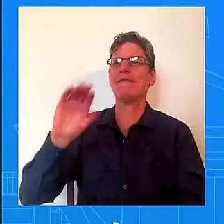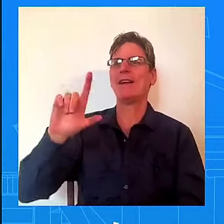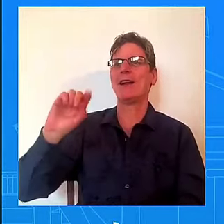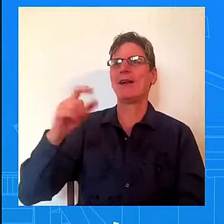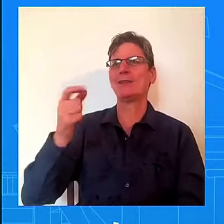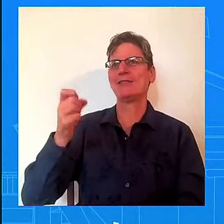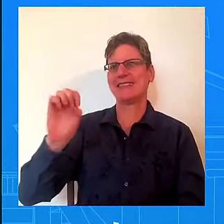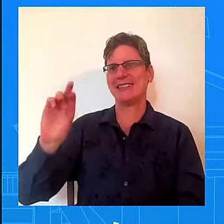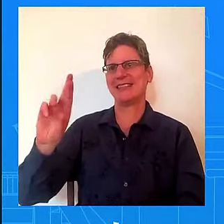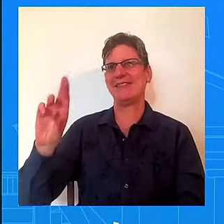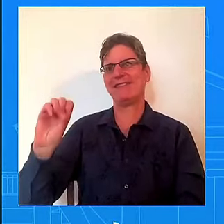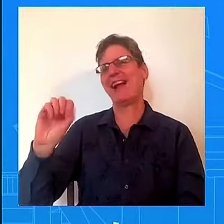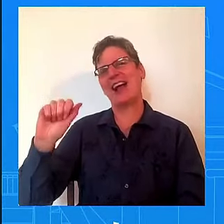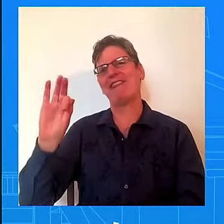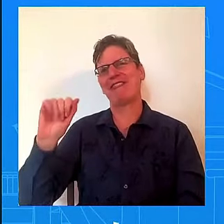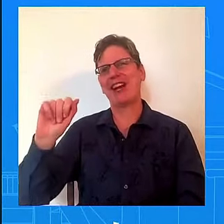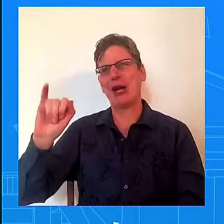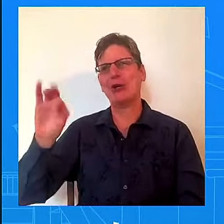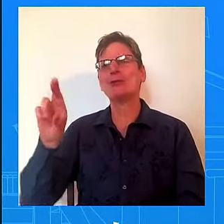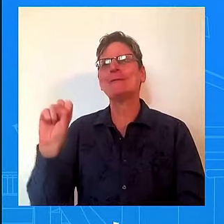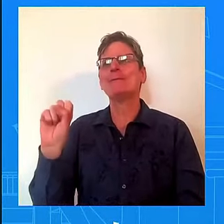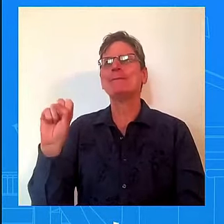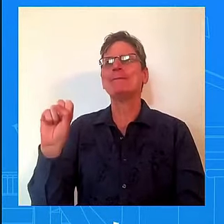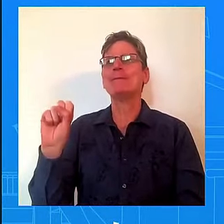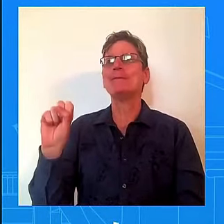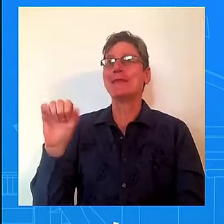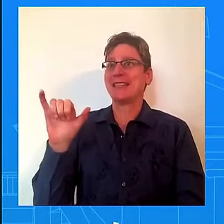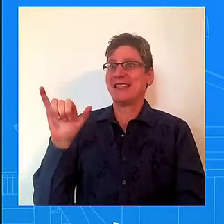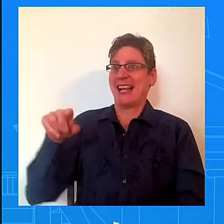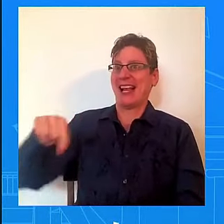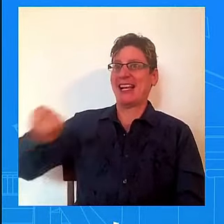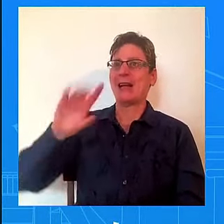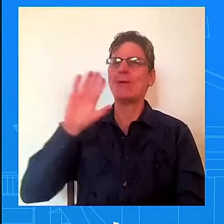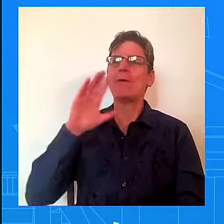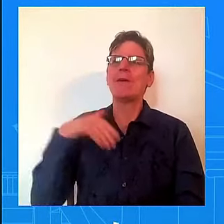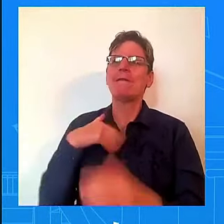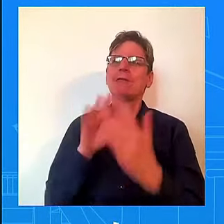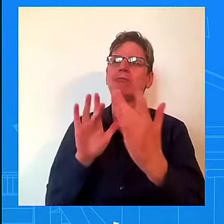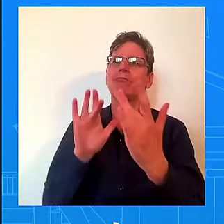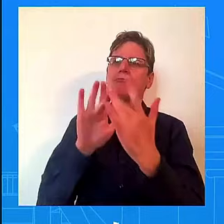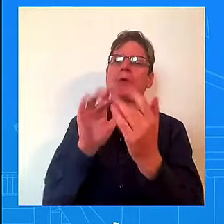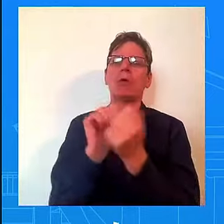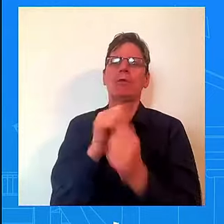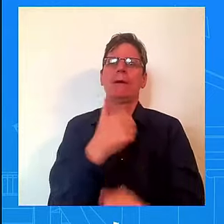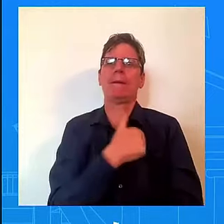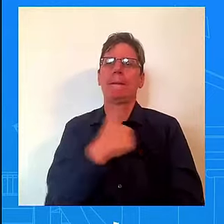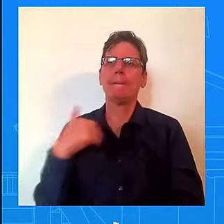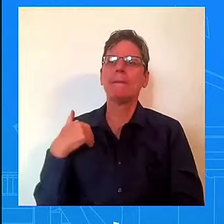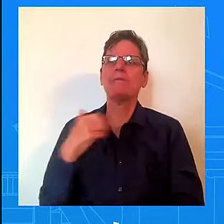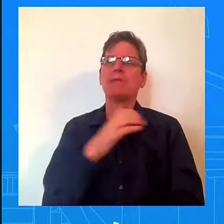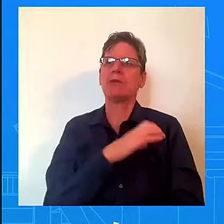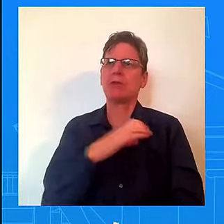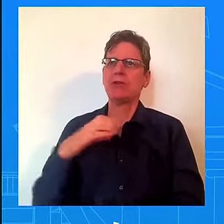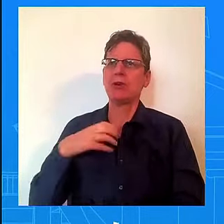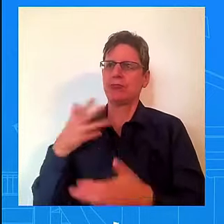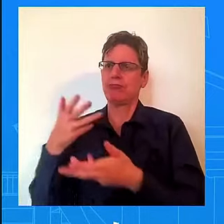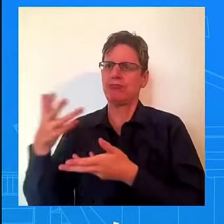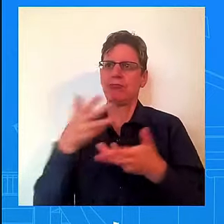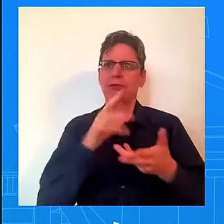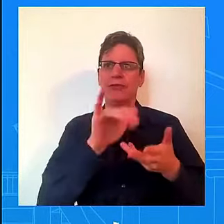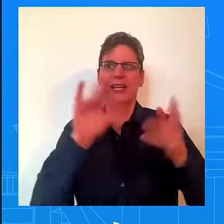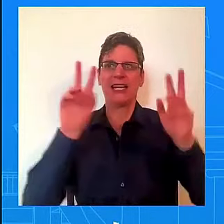matters that the American people care about. And so, we're continuing to do that. All right, everybody. Thanks.